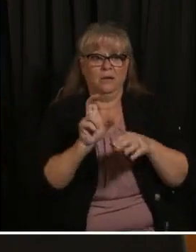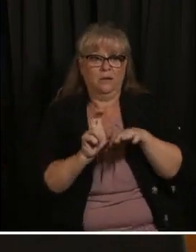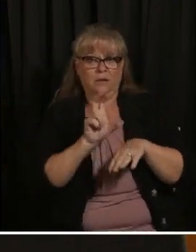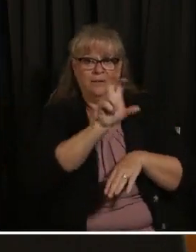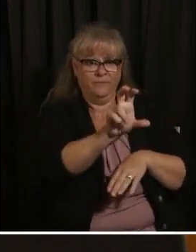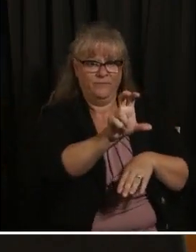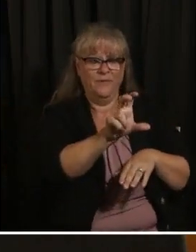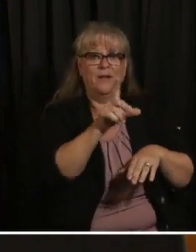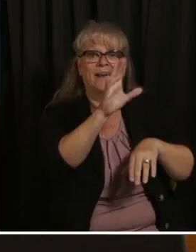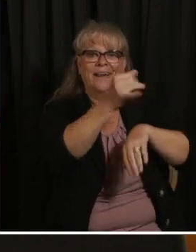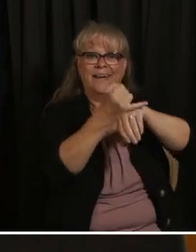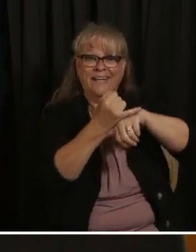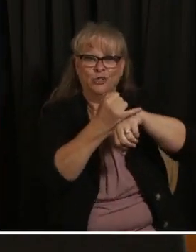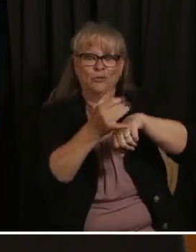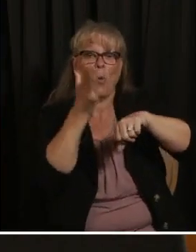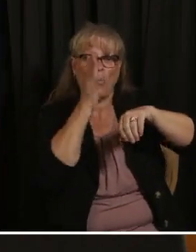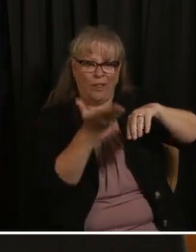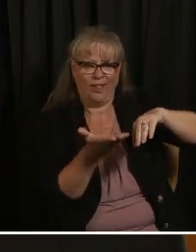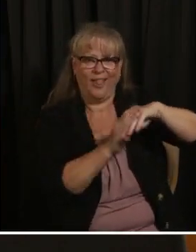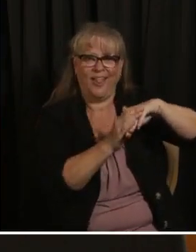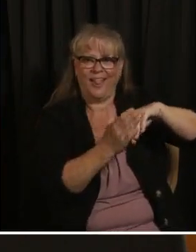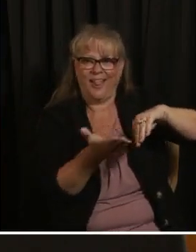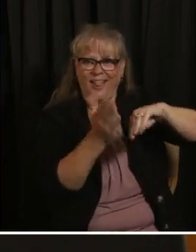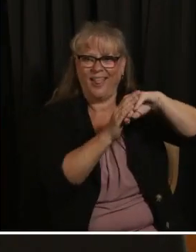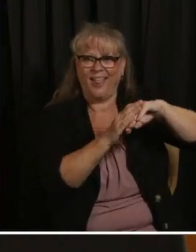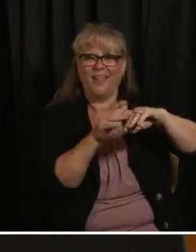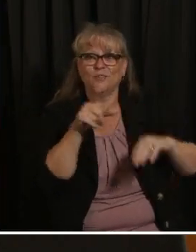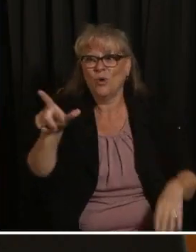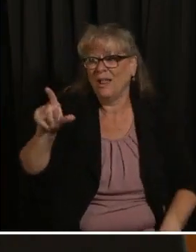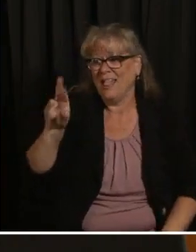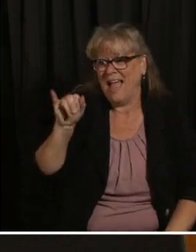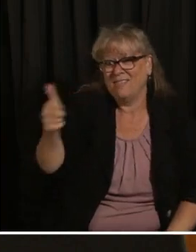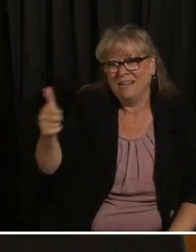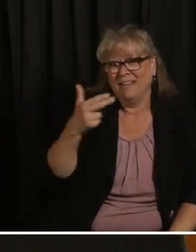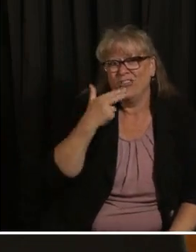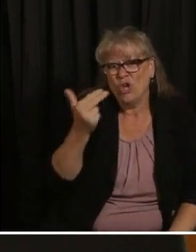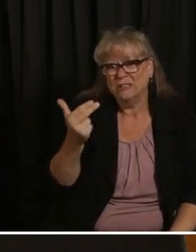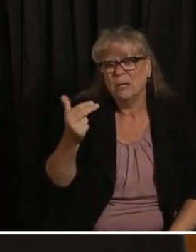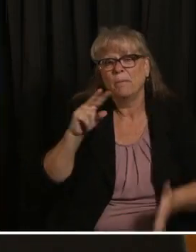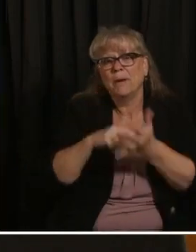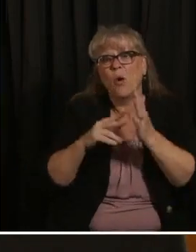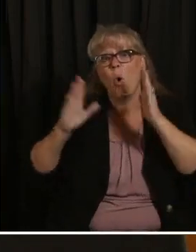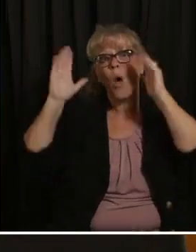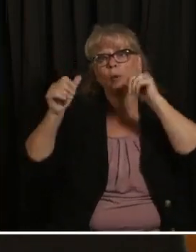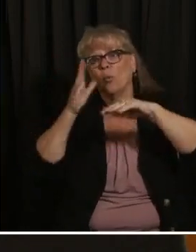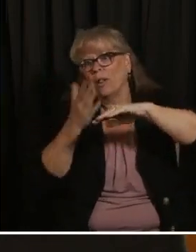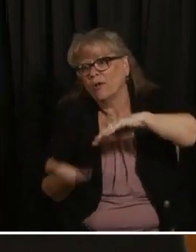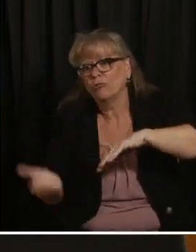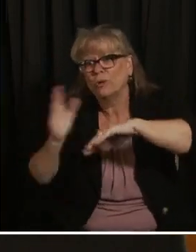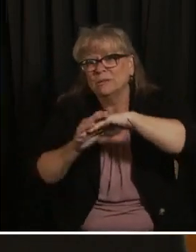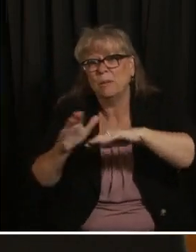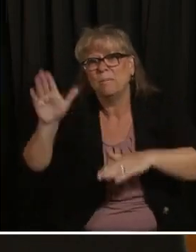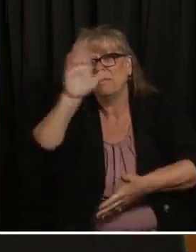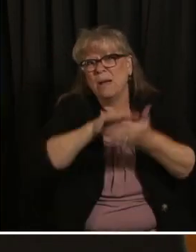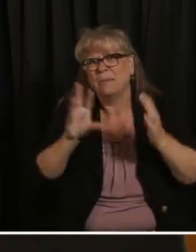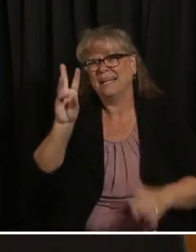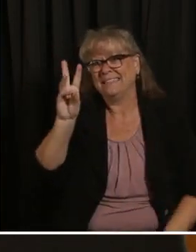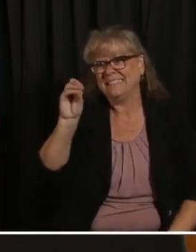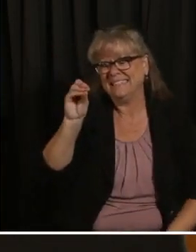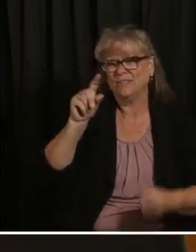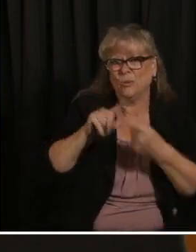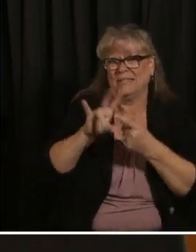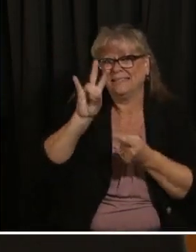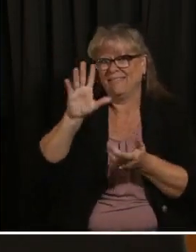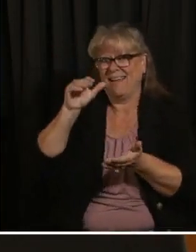who's 13 this will be 60 or 65 000 by the time he graduates high school so that's an extra reason for 12 and